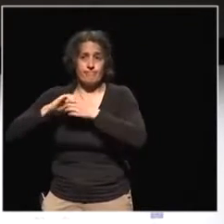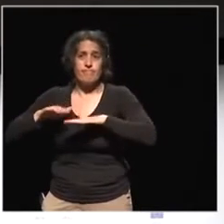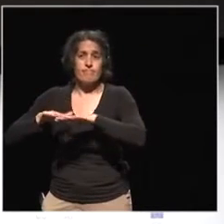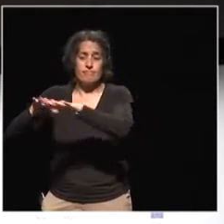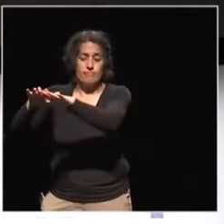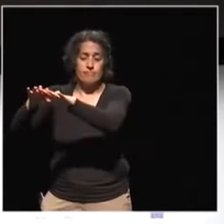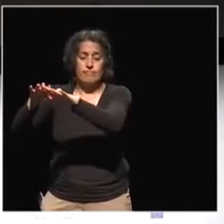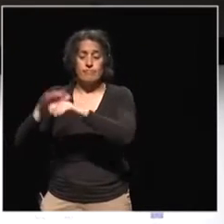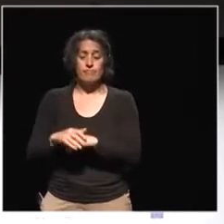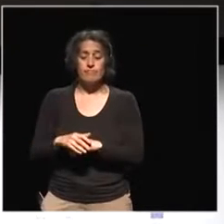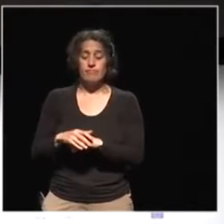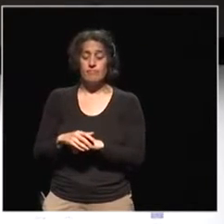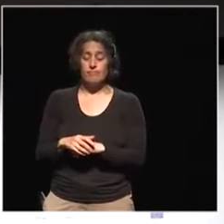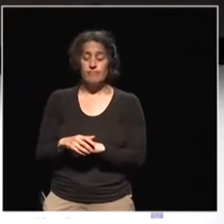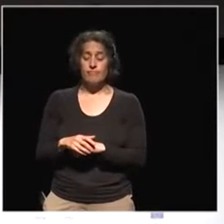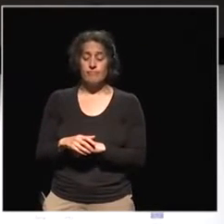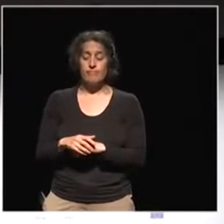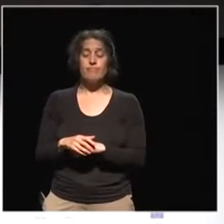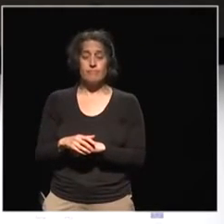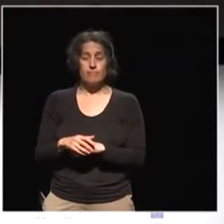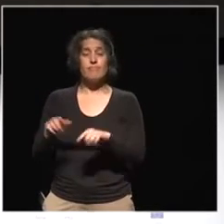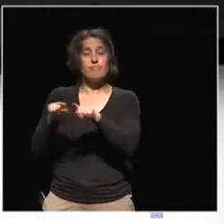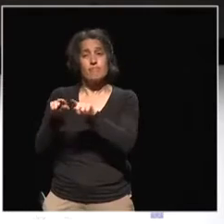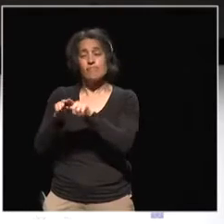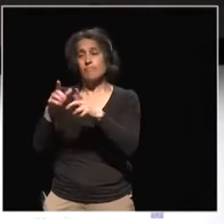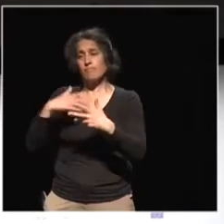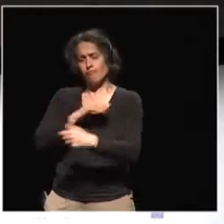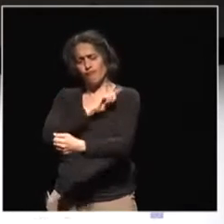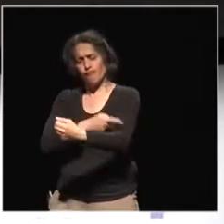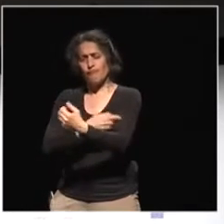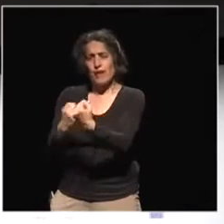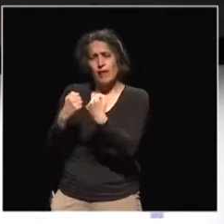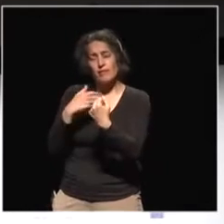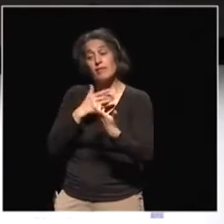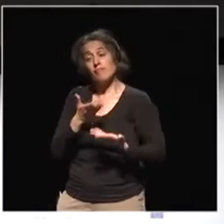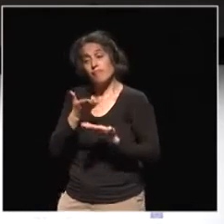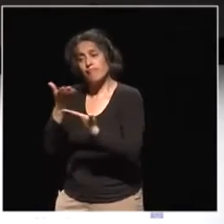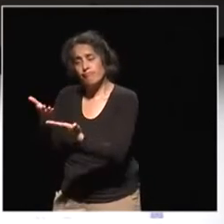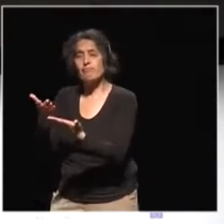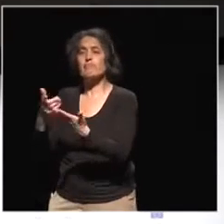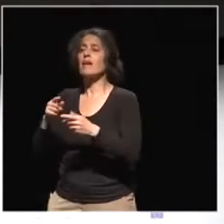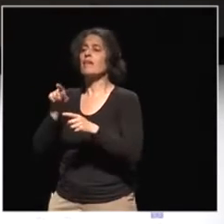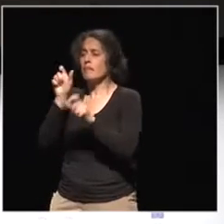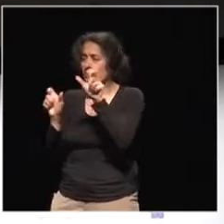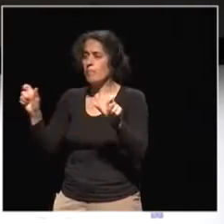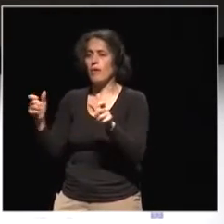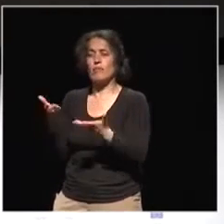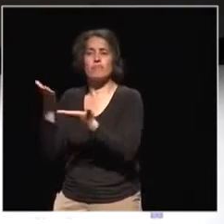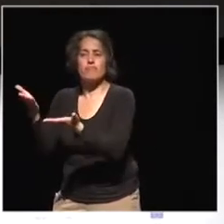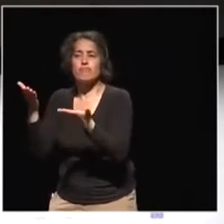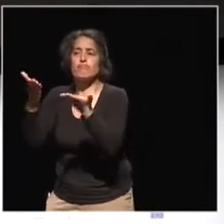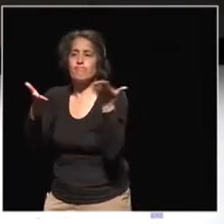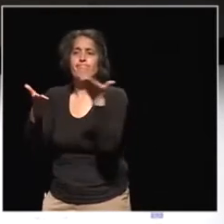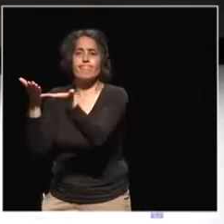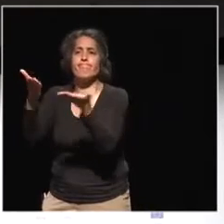all of the people out there, is we can contribute our energy to create the conditions that make a